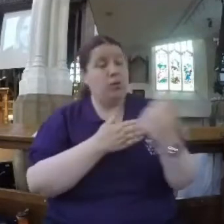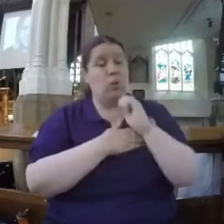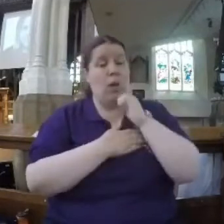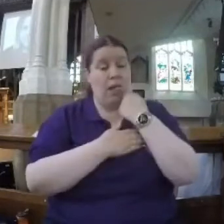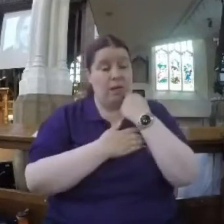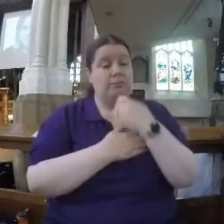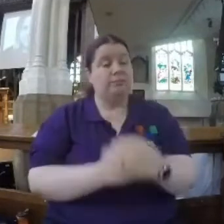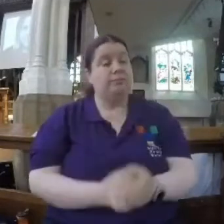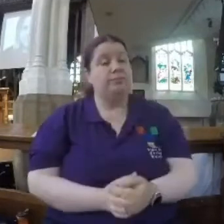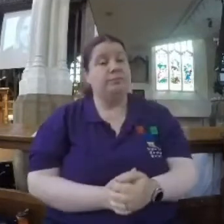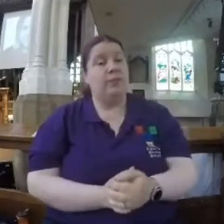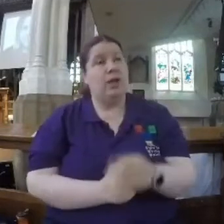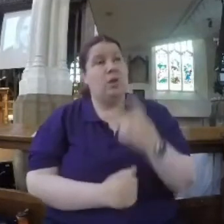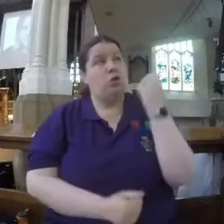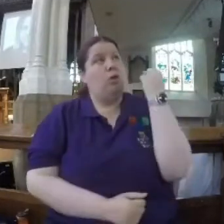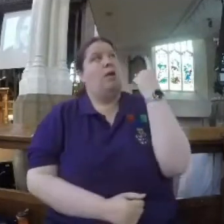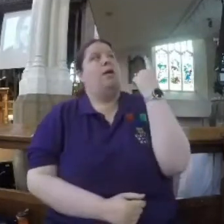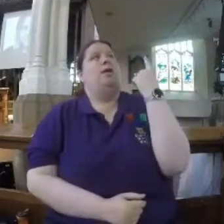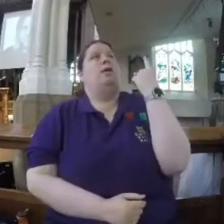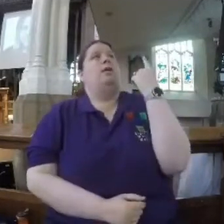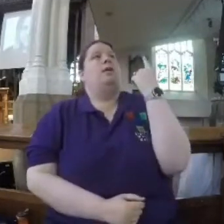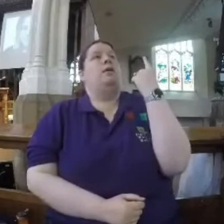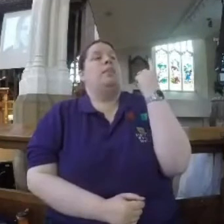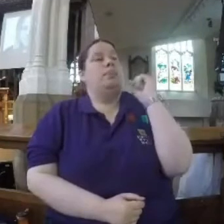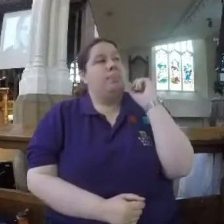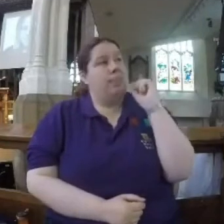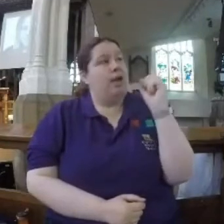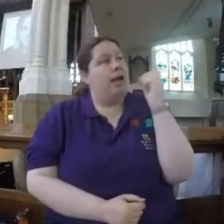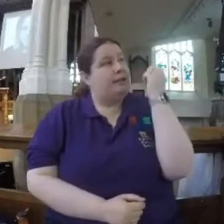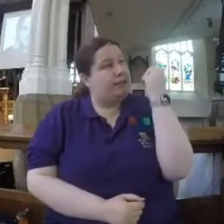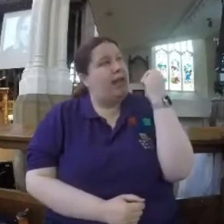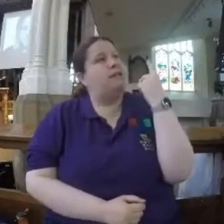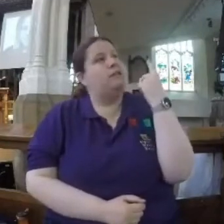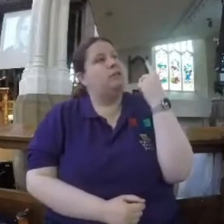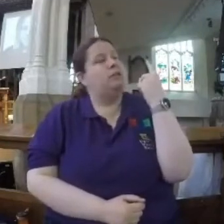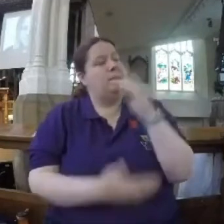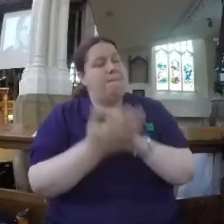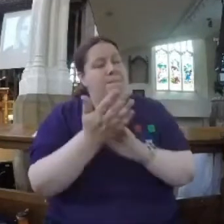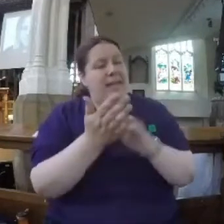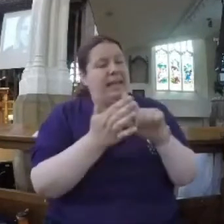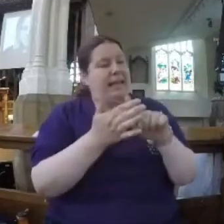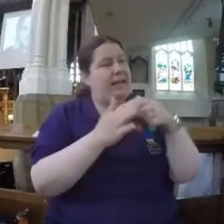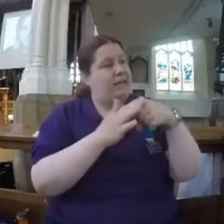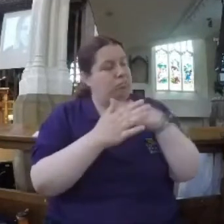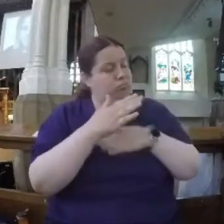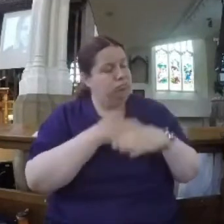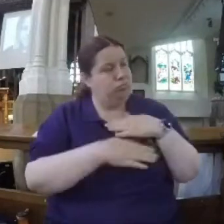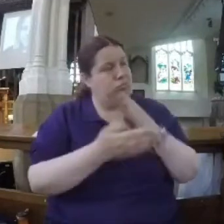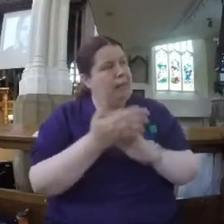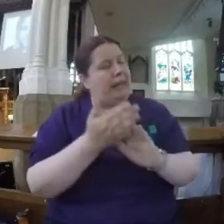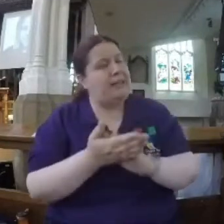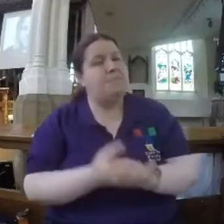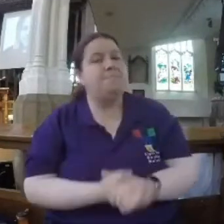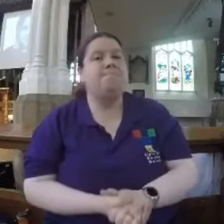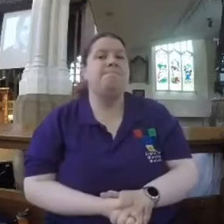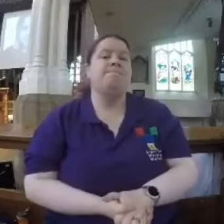And it's only when we realise that, that we can really understand what meek means. And it might be helpful to think